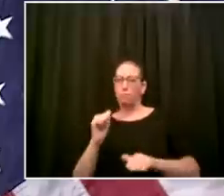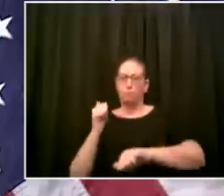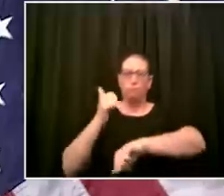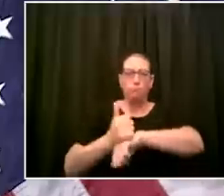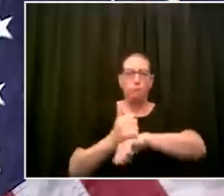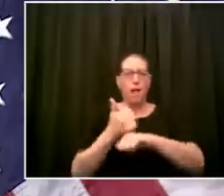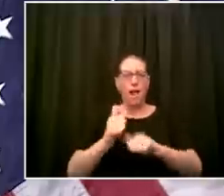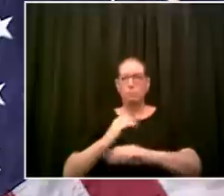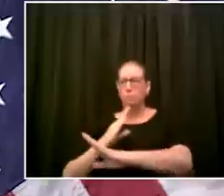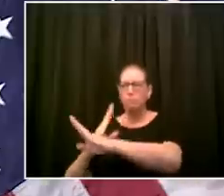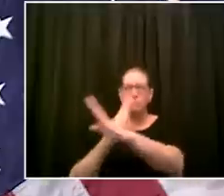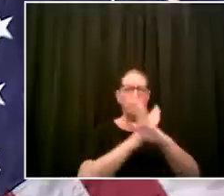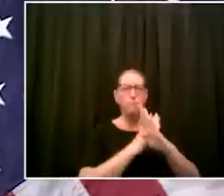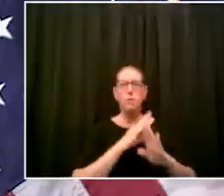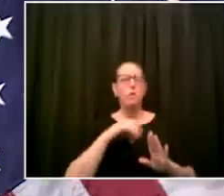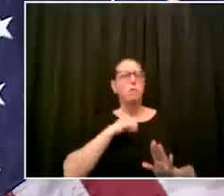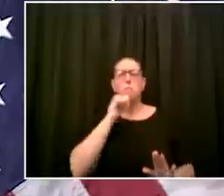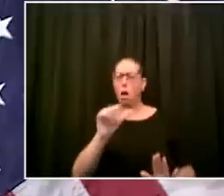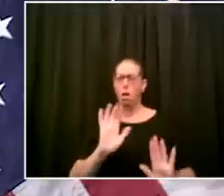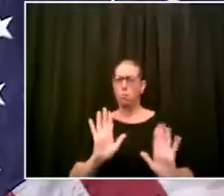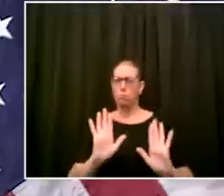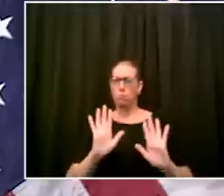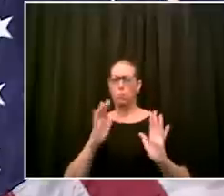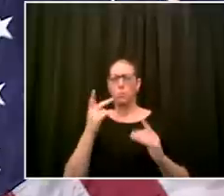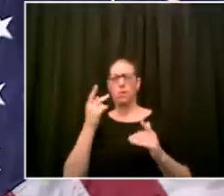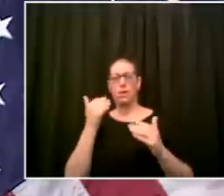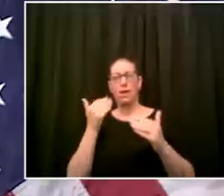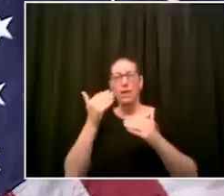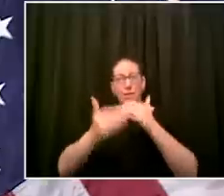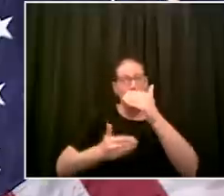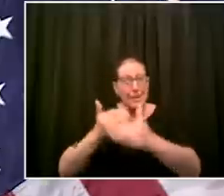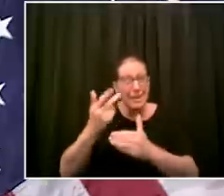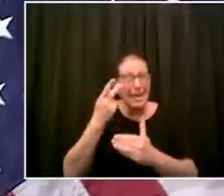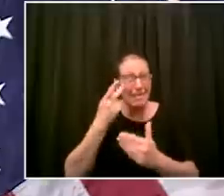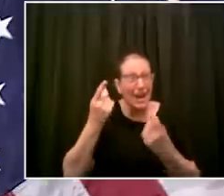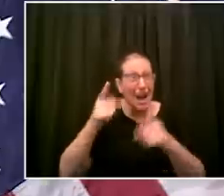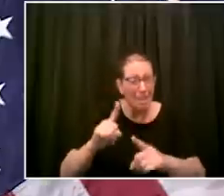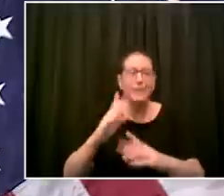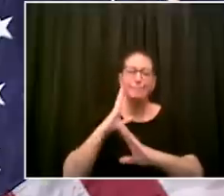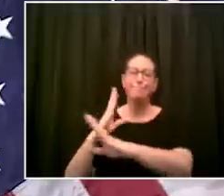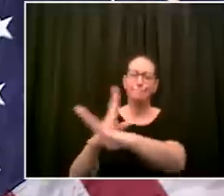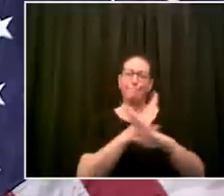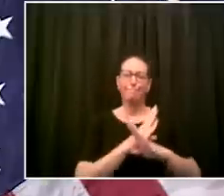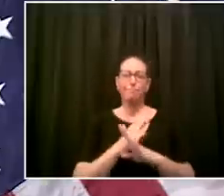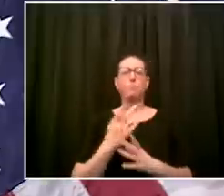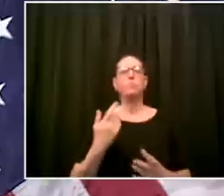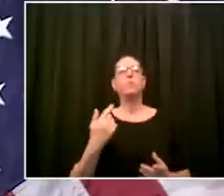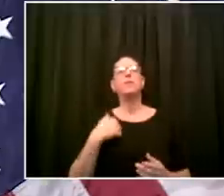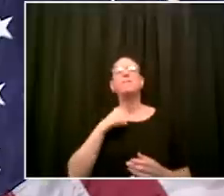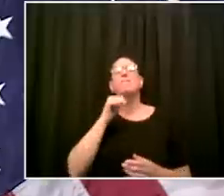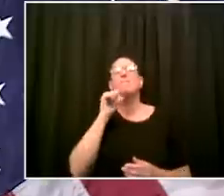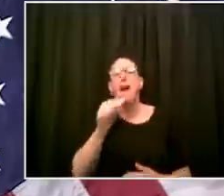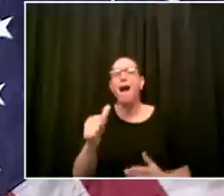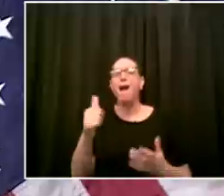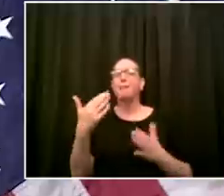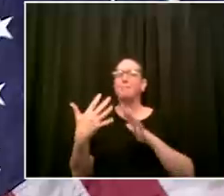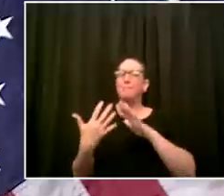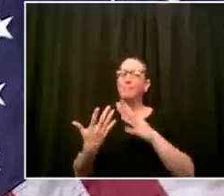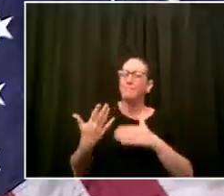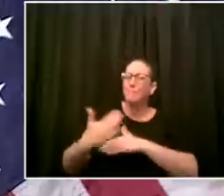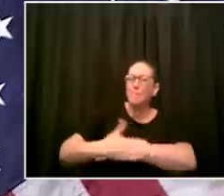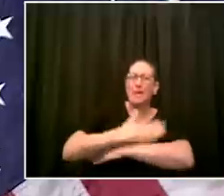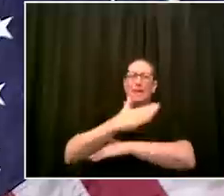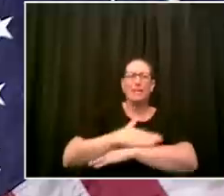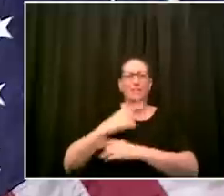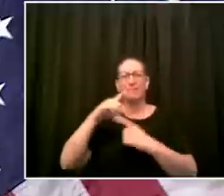people is it's not beach season and yeah meaning we're in a different reality we're in a pandemic we're in a global health crisis it's